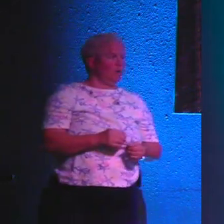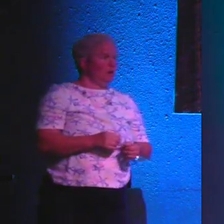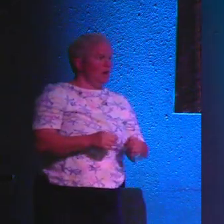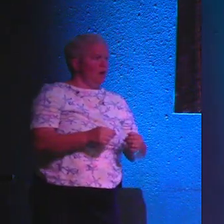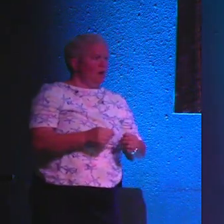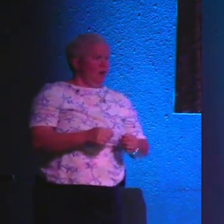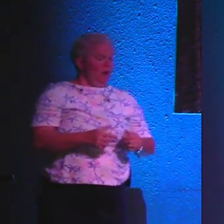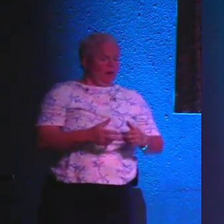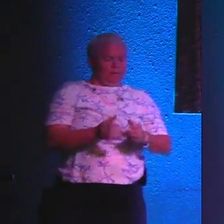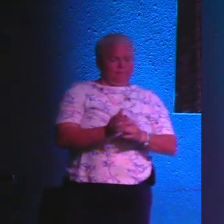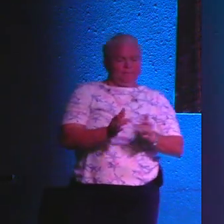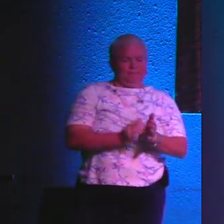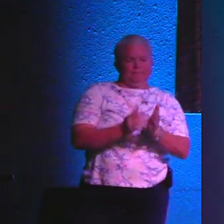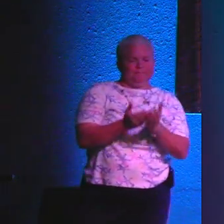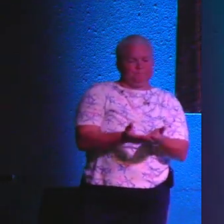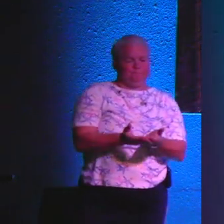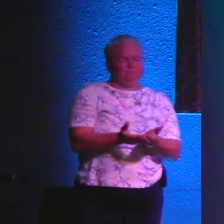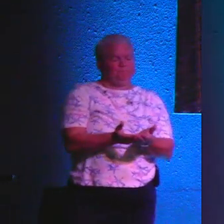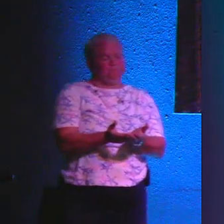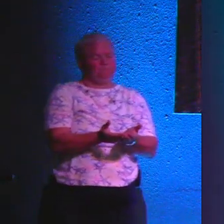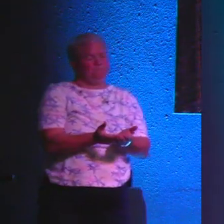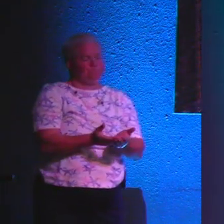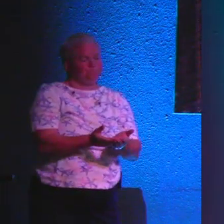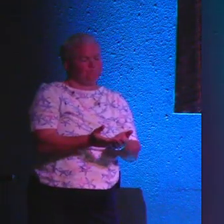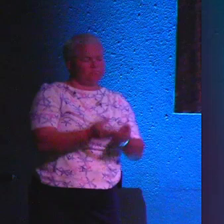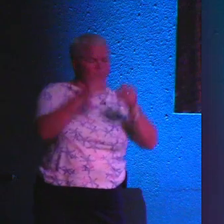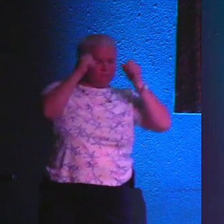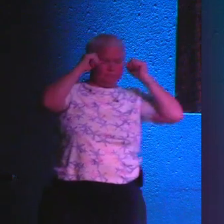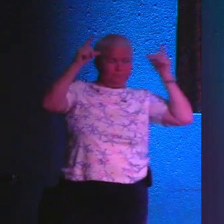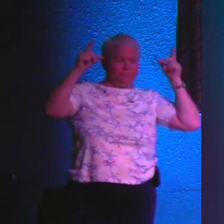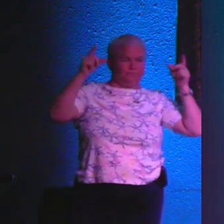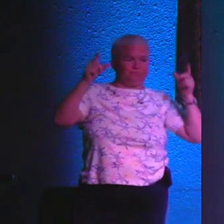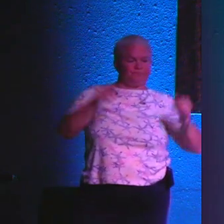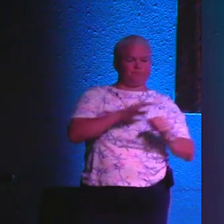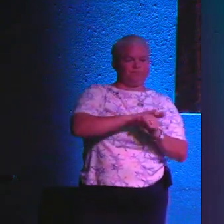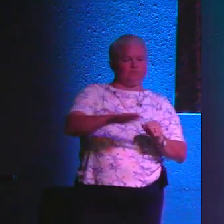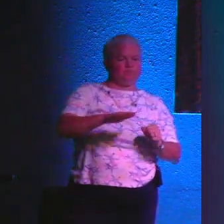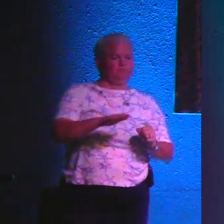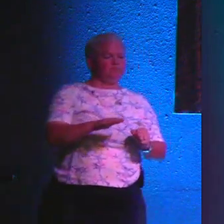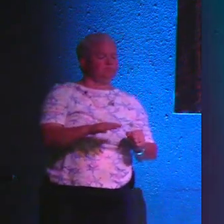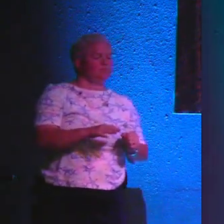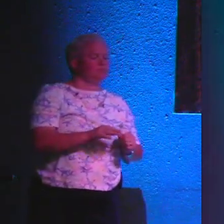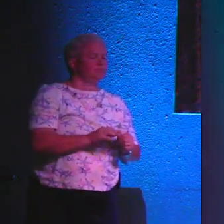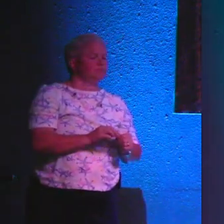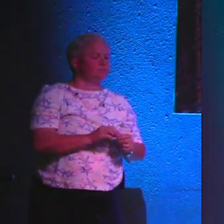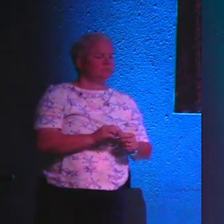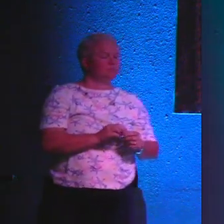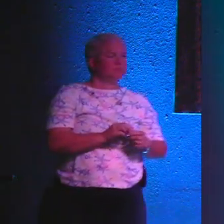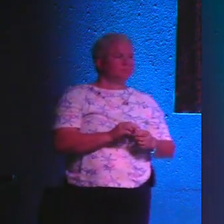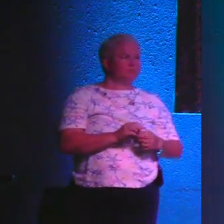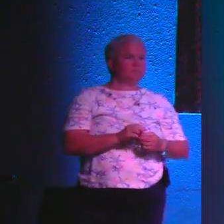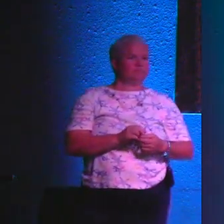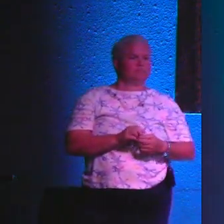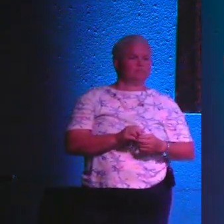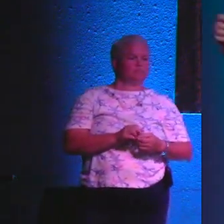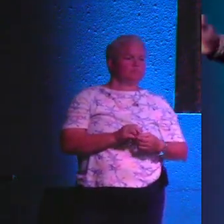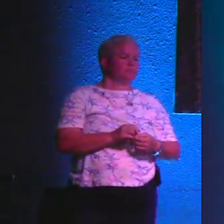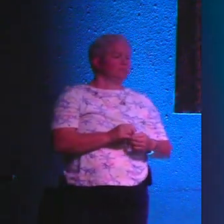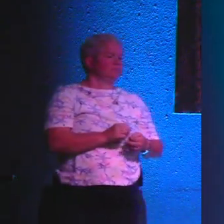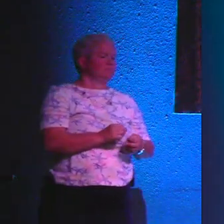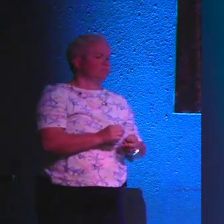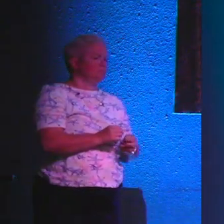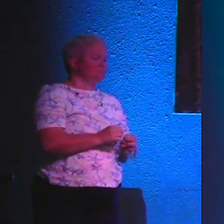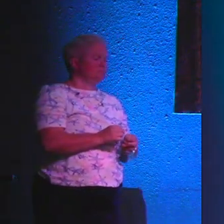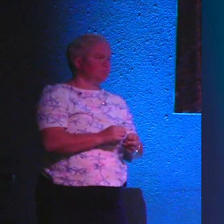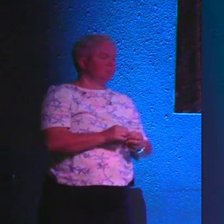text, your Bible, your scripture are so amazingly complete. They're beyond complete. They're supernatural.